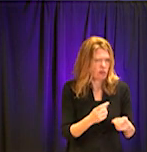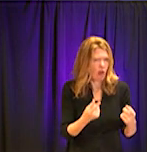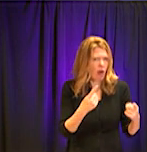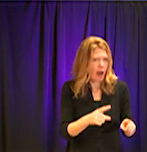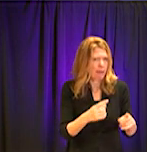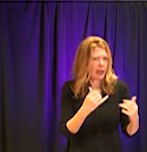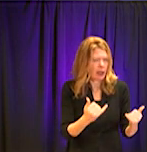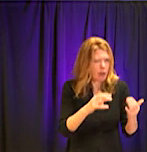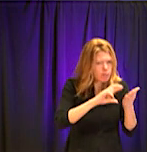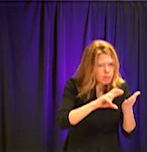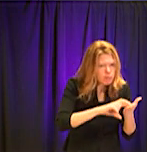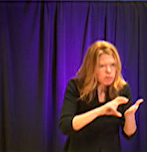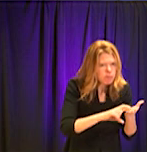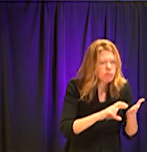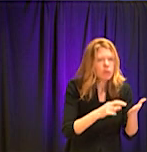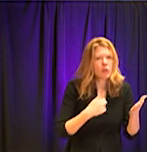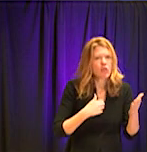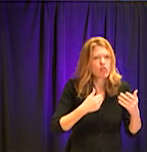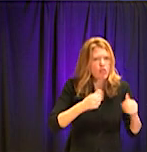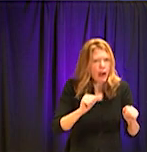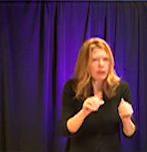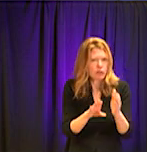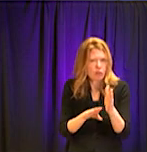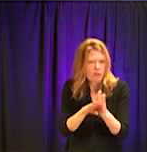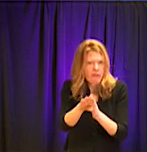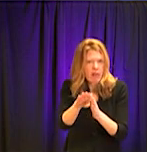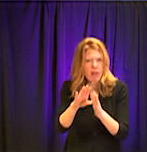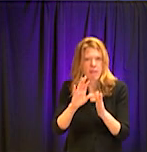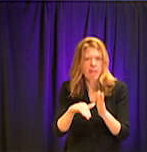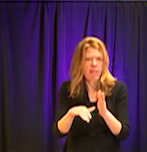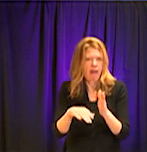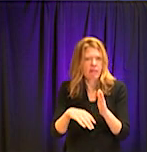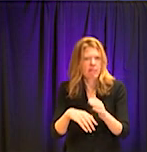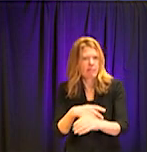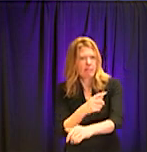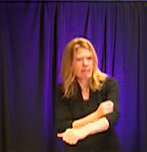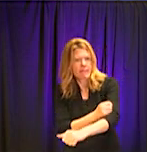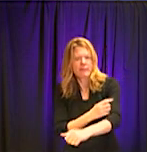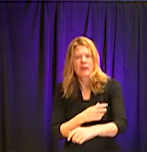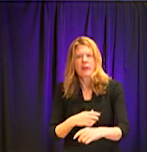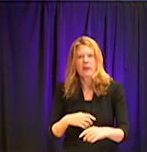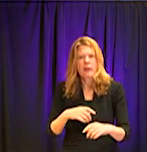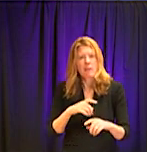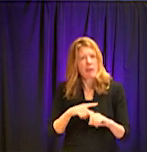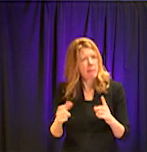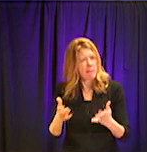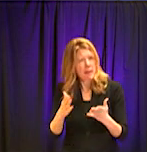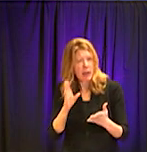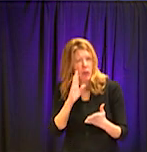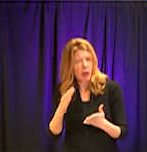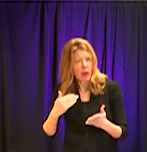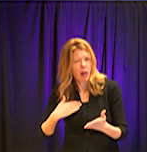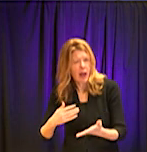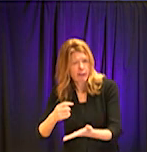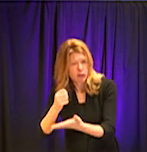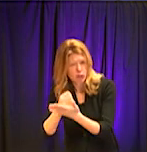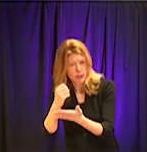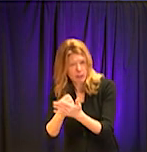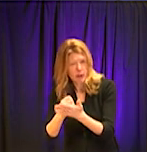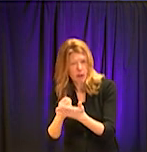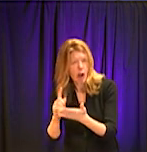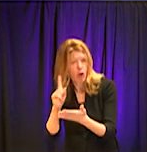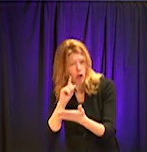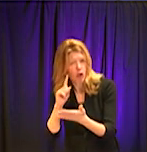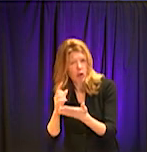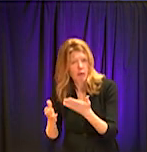is some talk today about a treatment option possibly out there for COVID-19 to, to